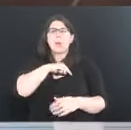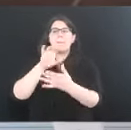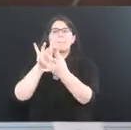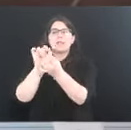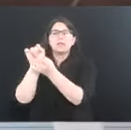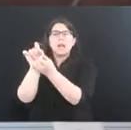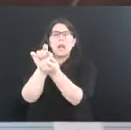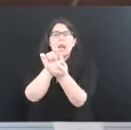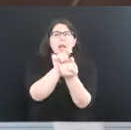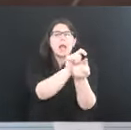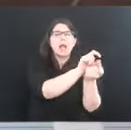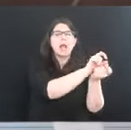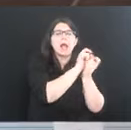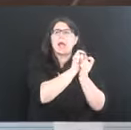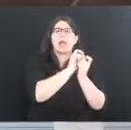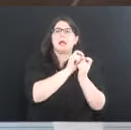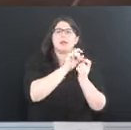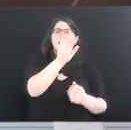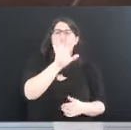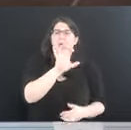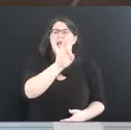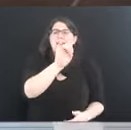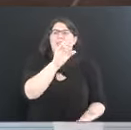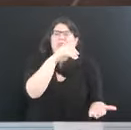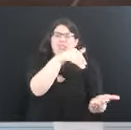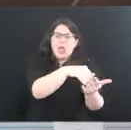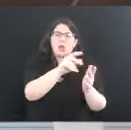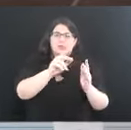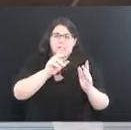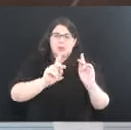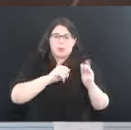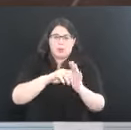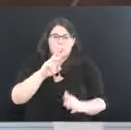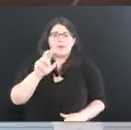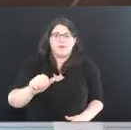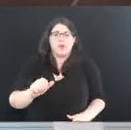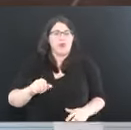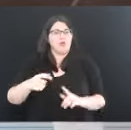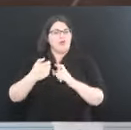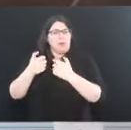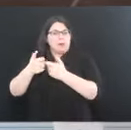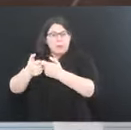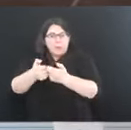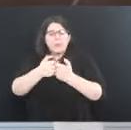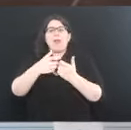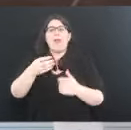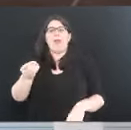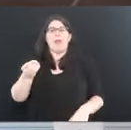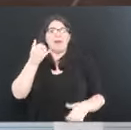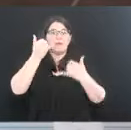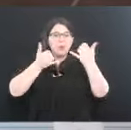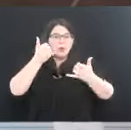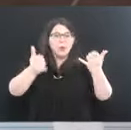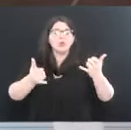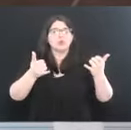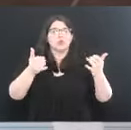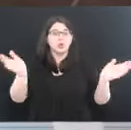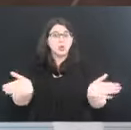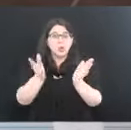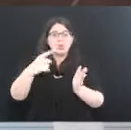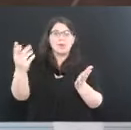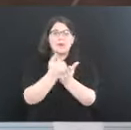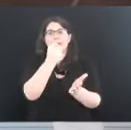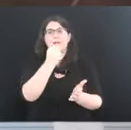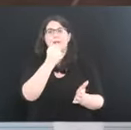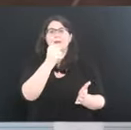Virginians through text messaging and phone calls through Everbridge to encourage vaccines and boosters. The COVID-19